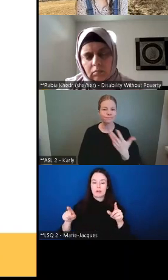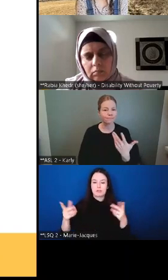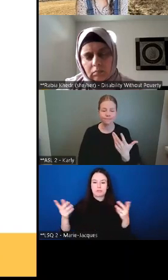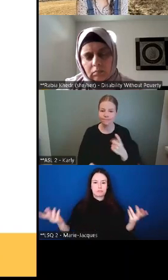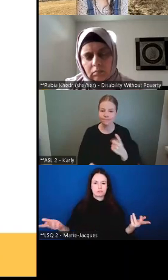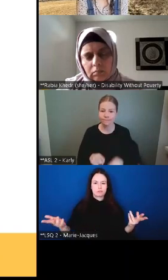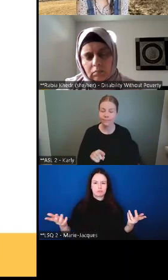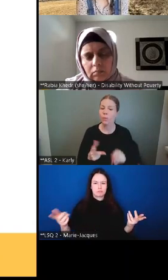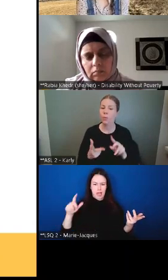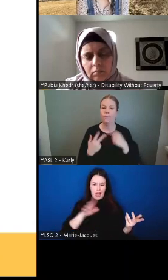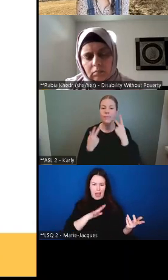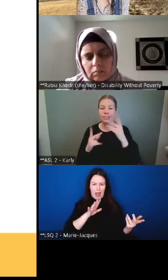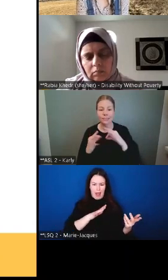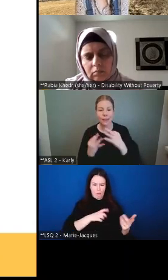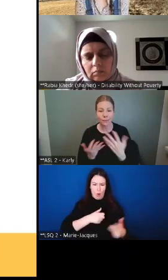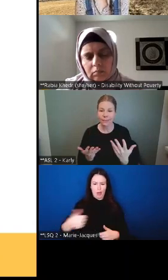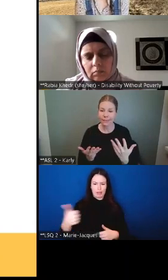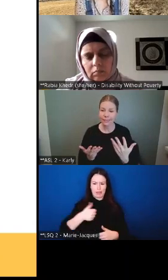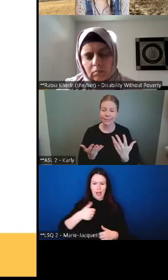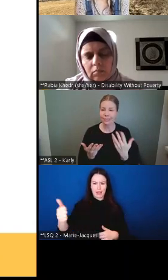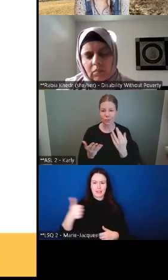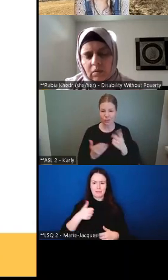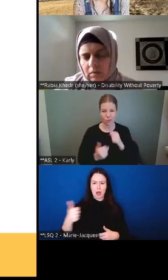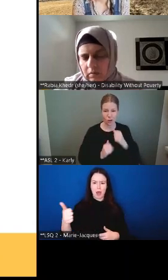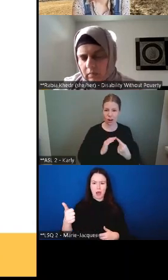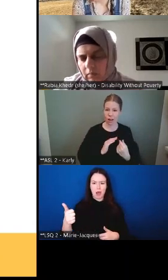those kinds of things rabia